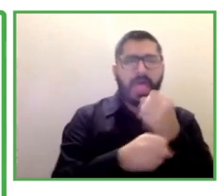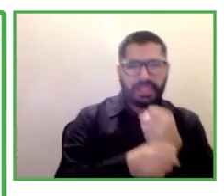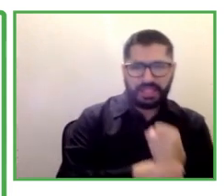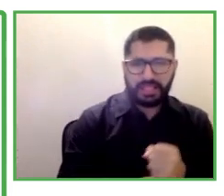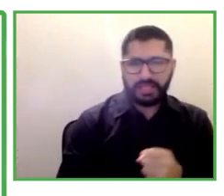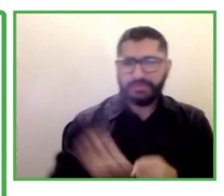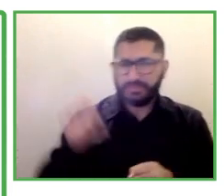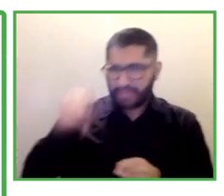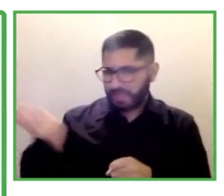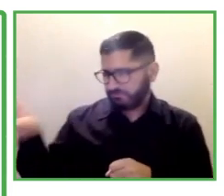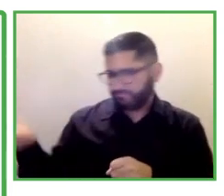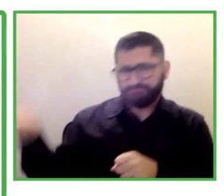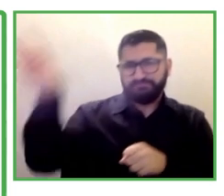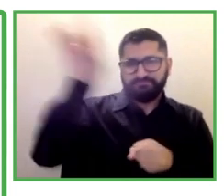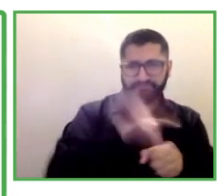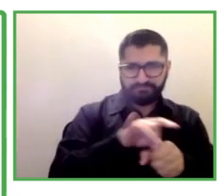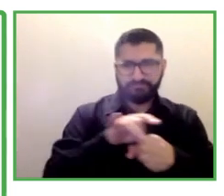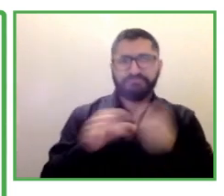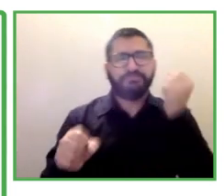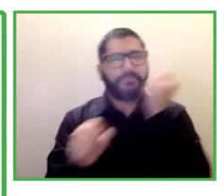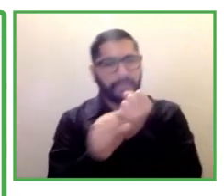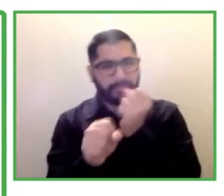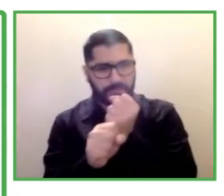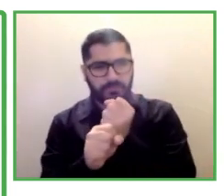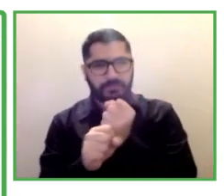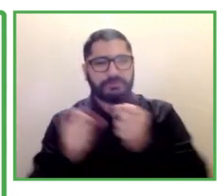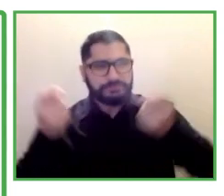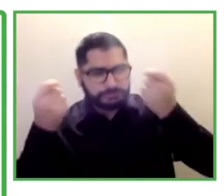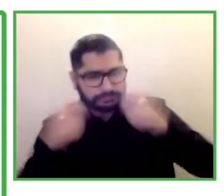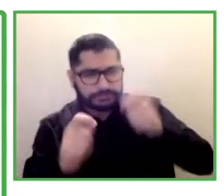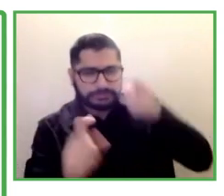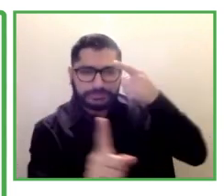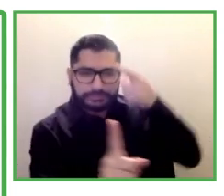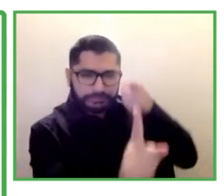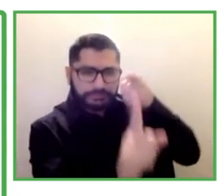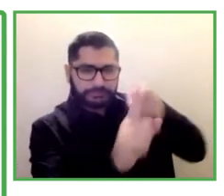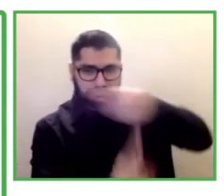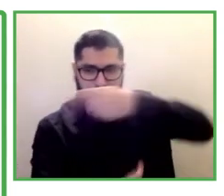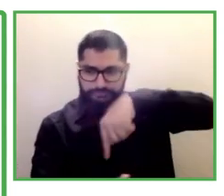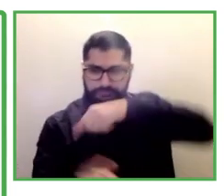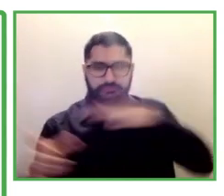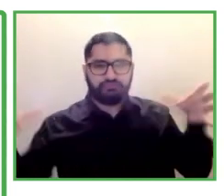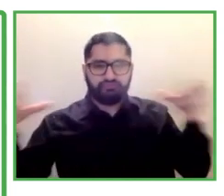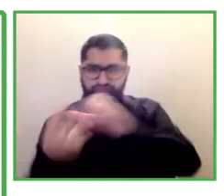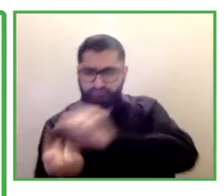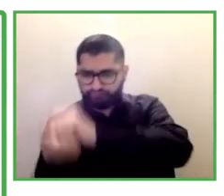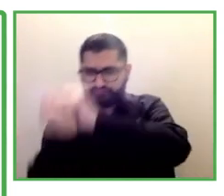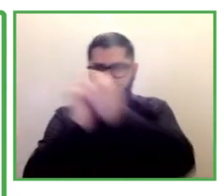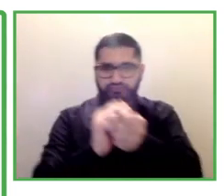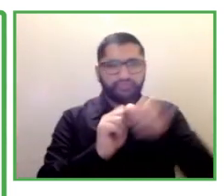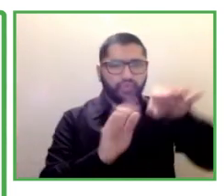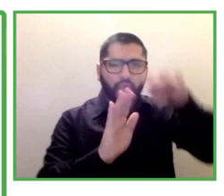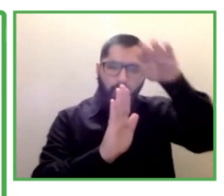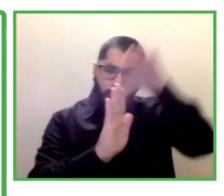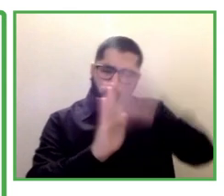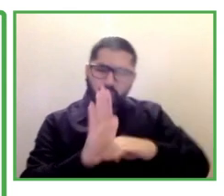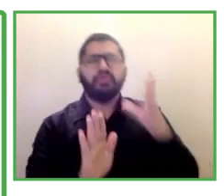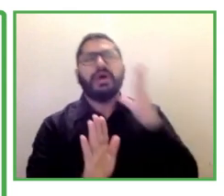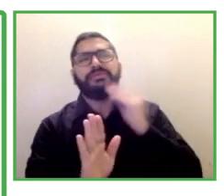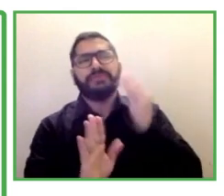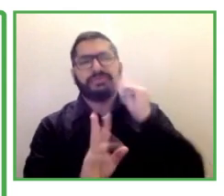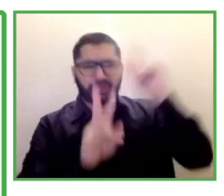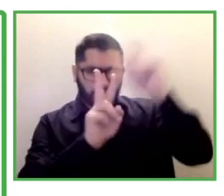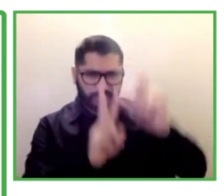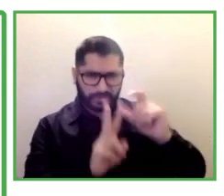So we actually have our toolkit now virtually and we jumped back in last fall with our participants